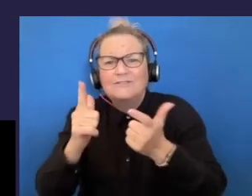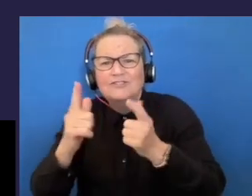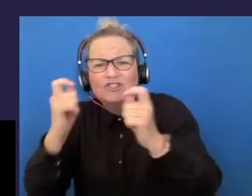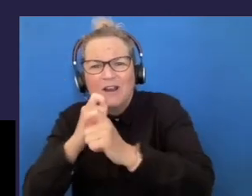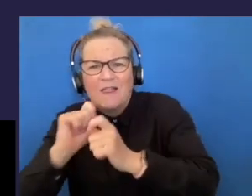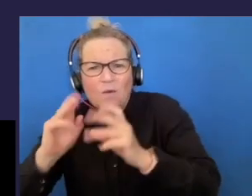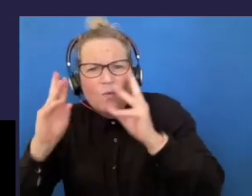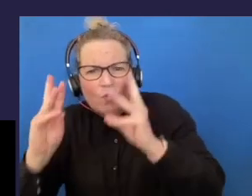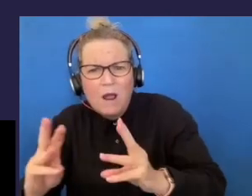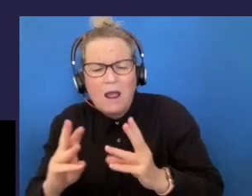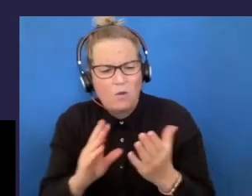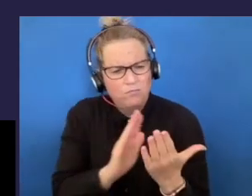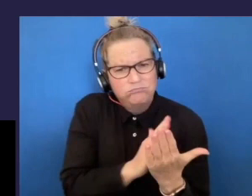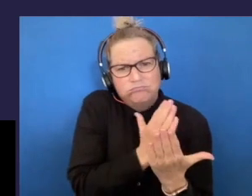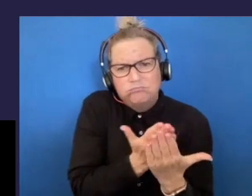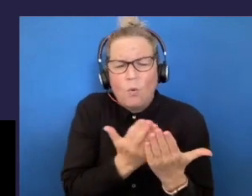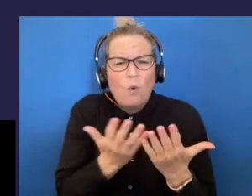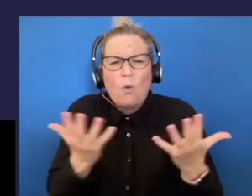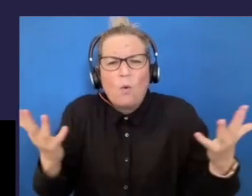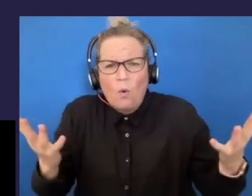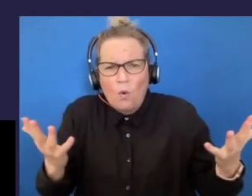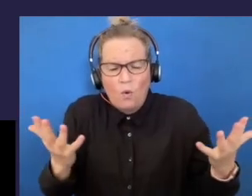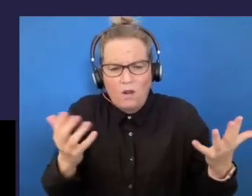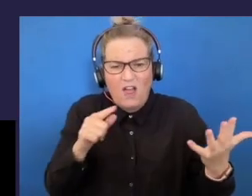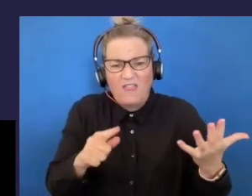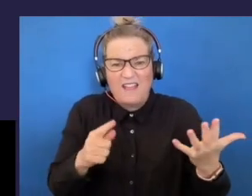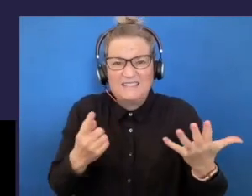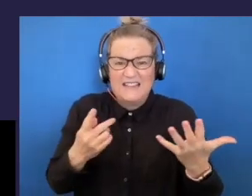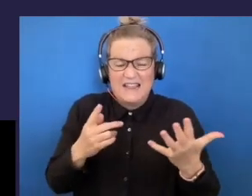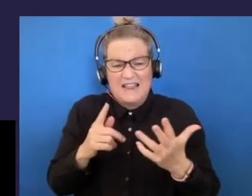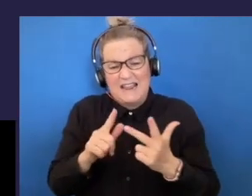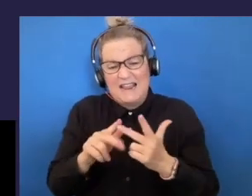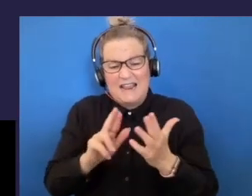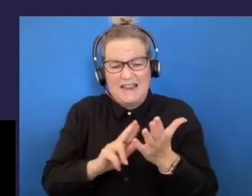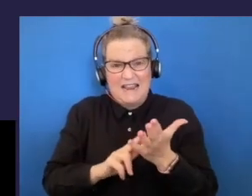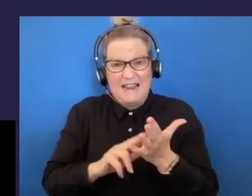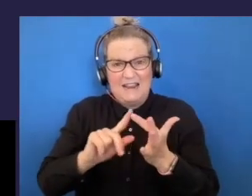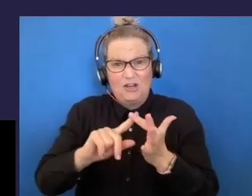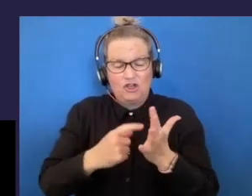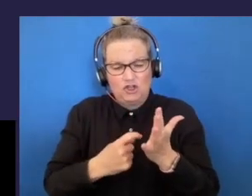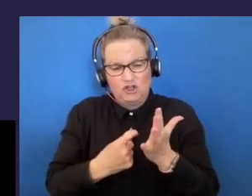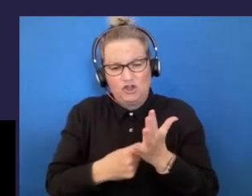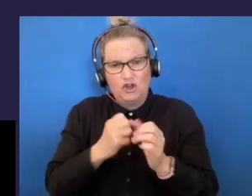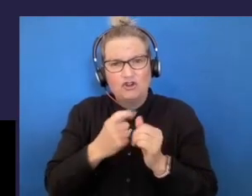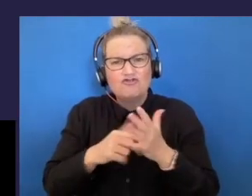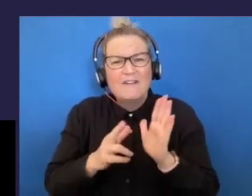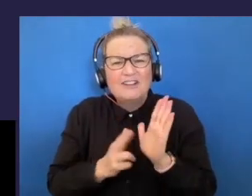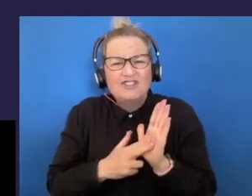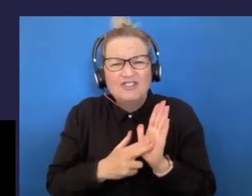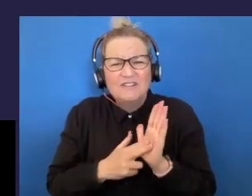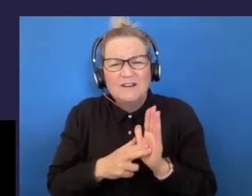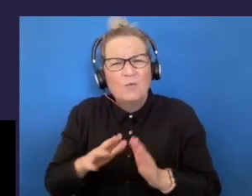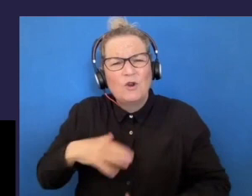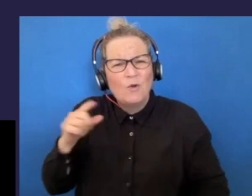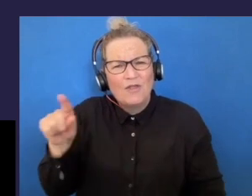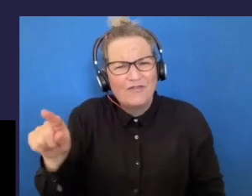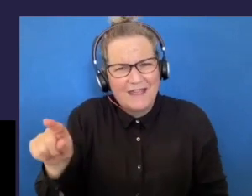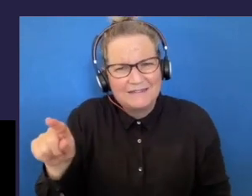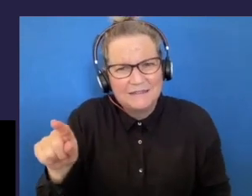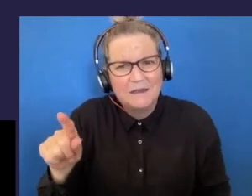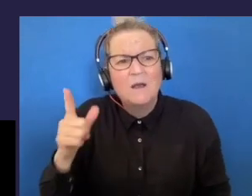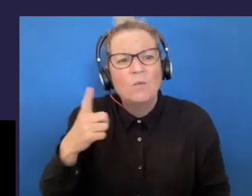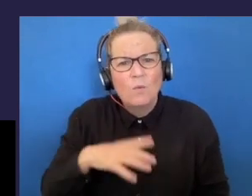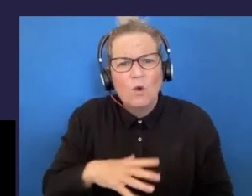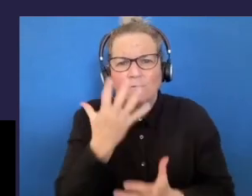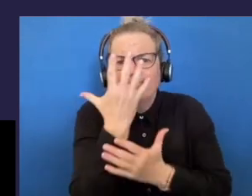strategies, is in fact integration at best. And integration is not what we're after. Inclusive